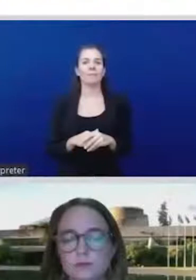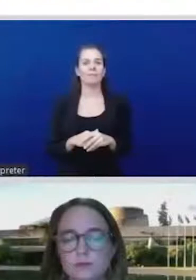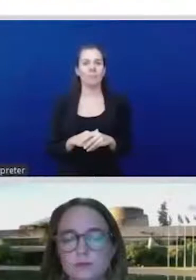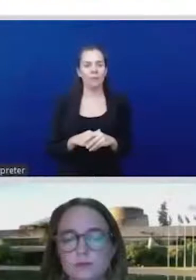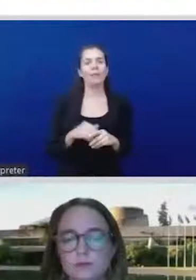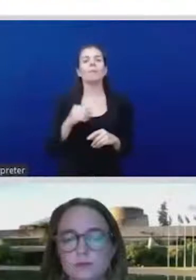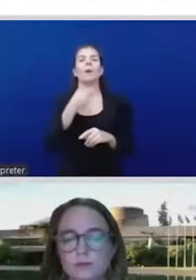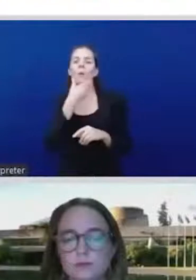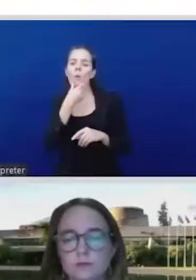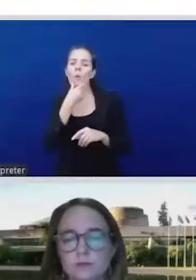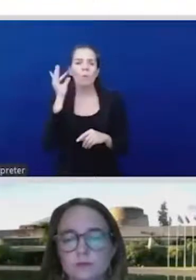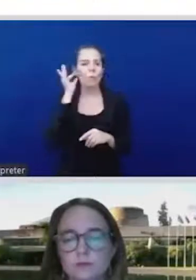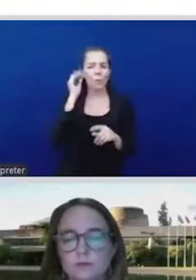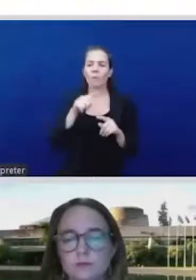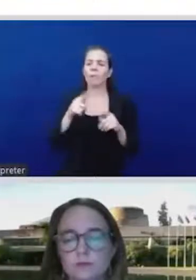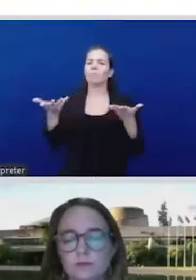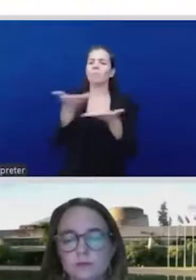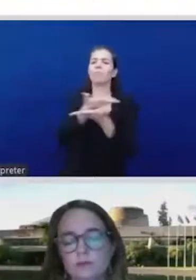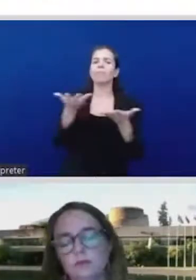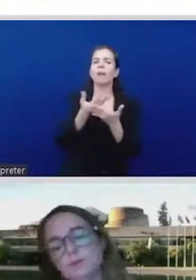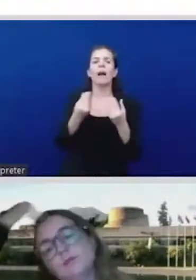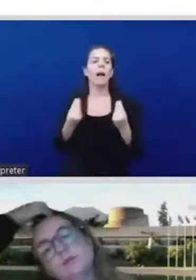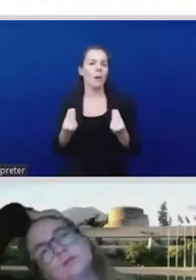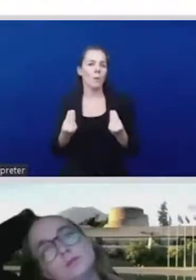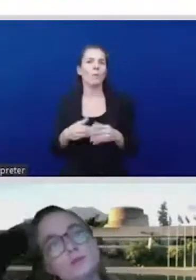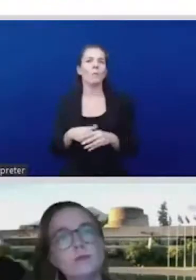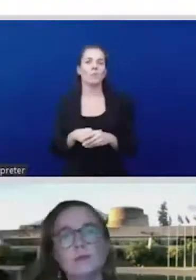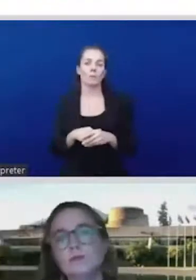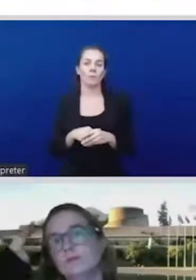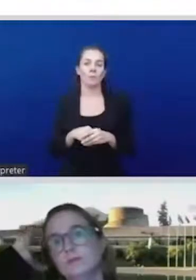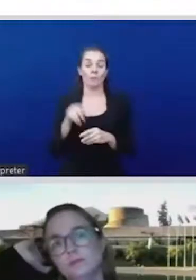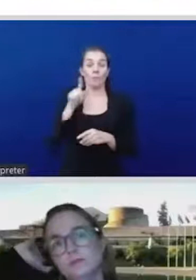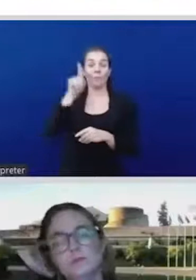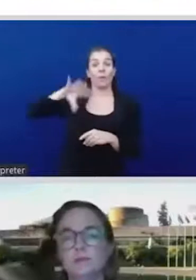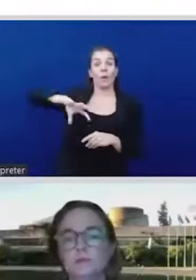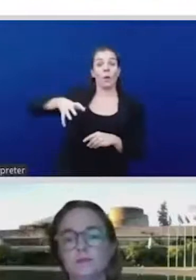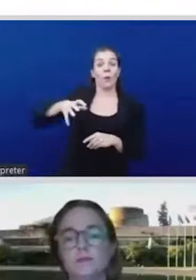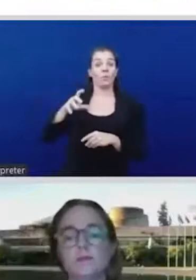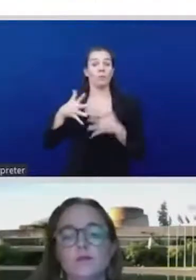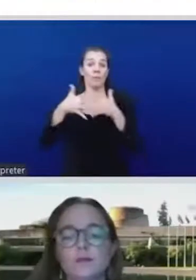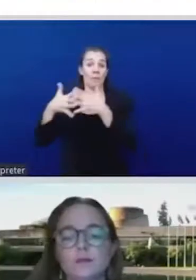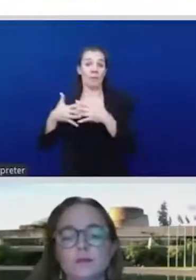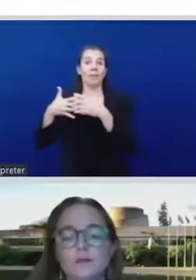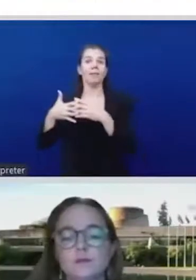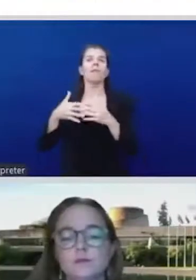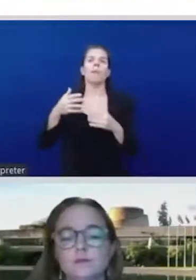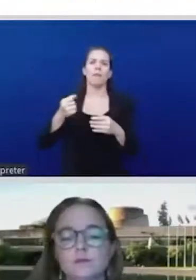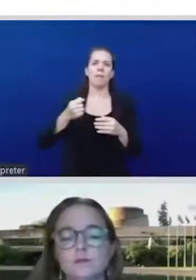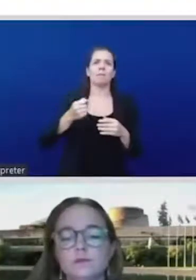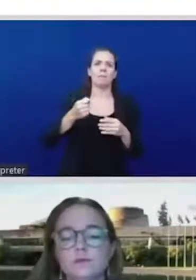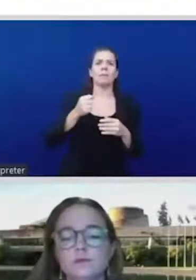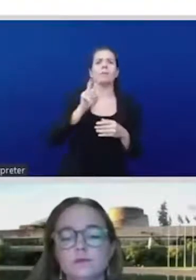getting the benefit of massive fiscal stimulus, 26% of GDP since March 2020.